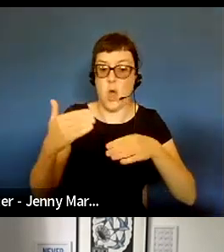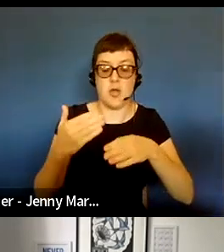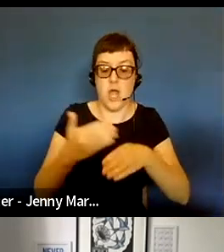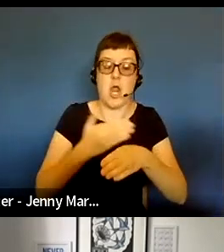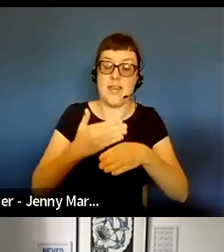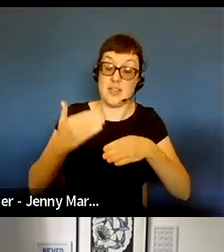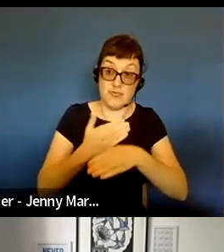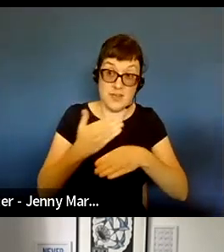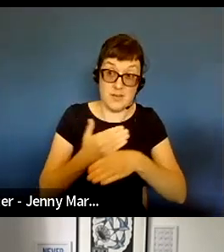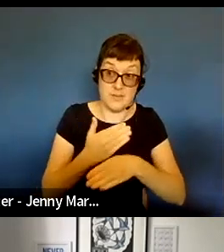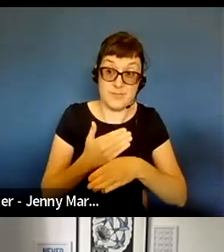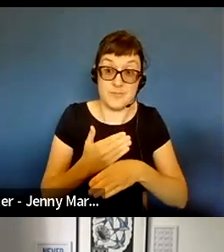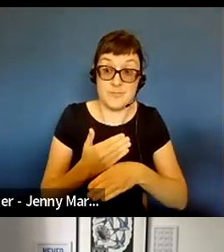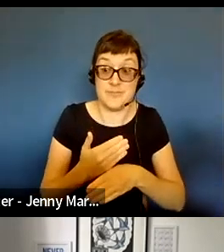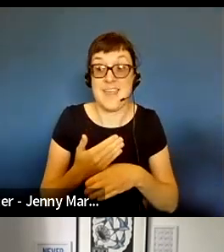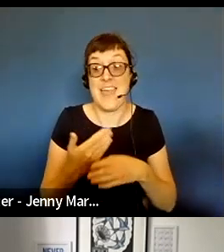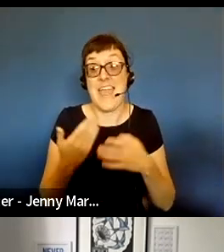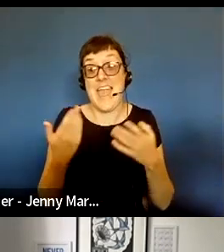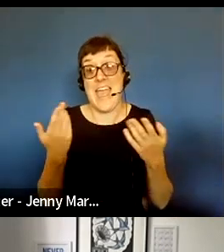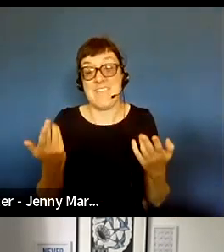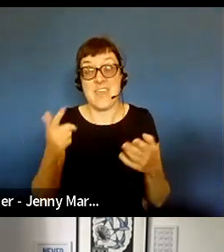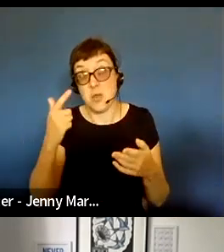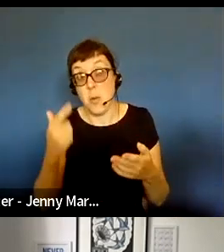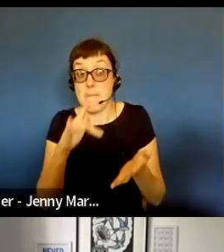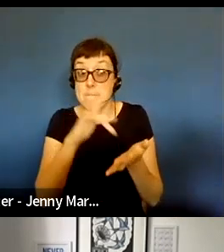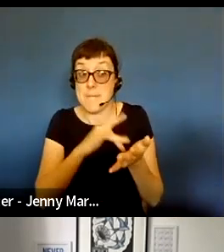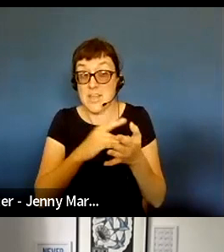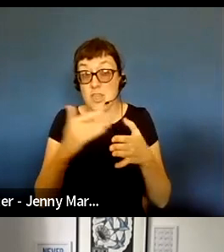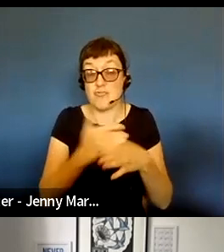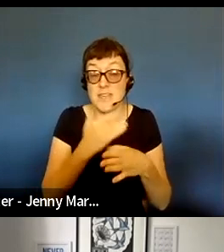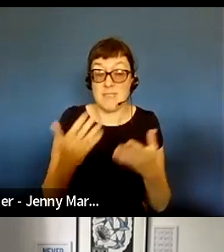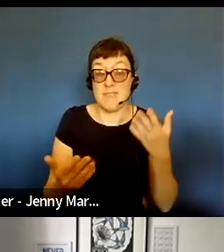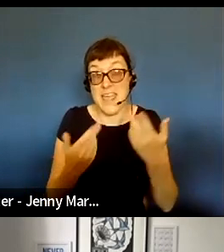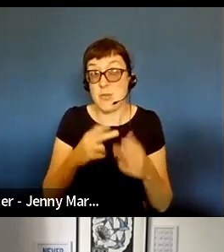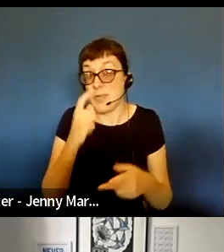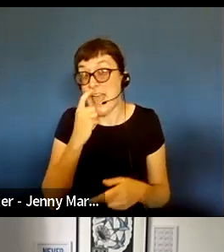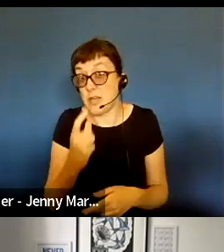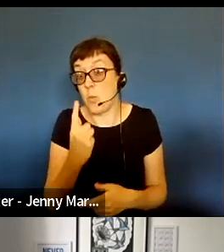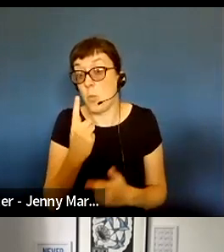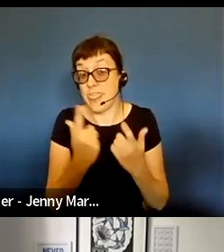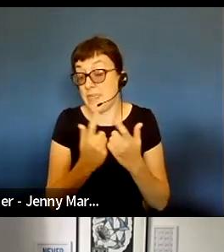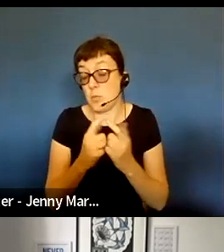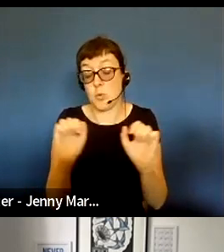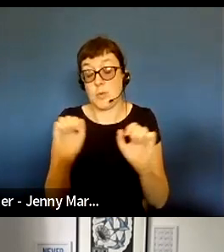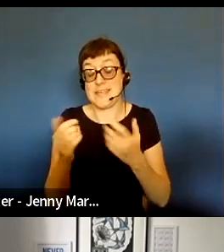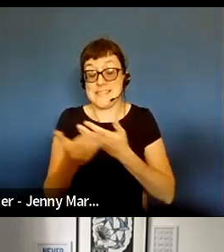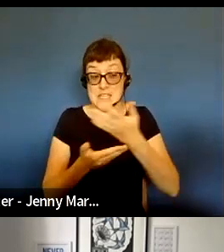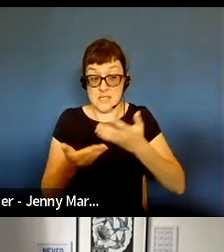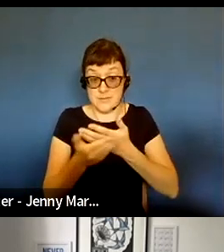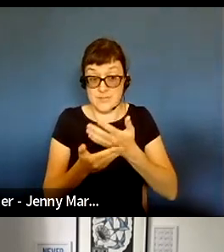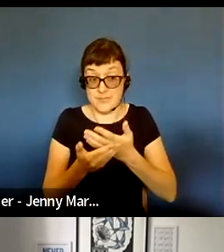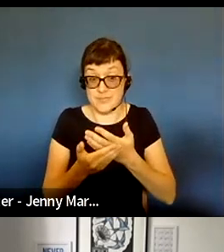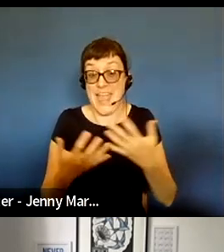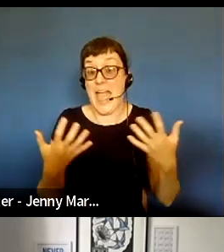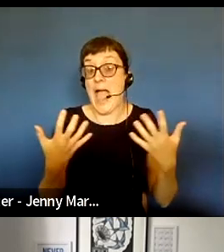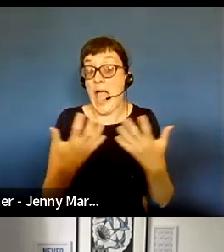I think in terms of whether or not you could bring this to mid career, it comes back to a conversation I don't think we've touched on yet, which is, you know, ultimately how artists